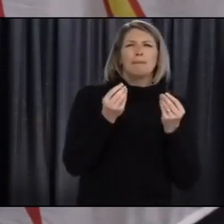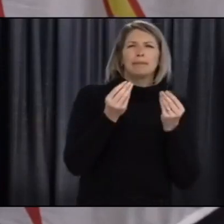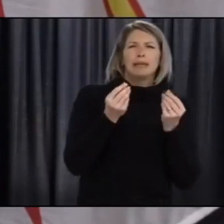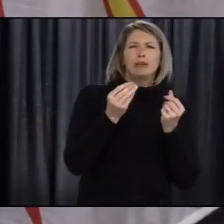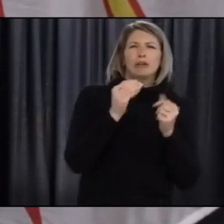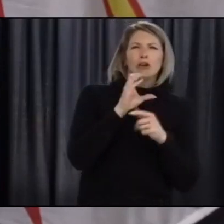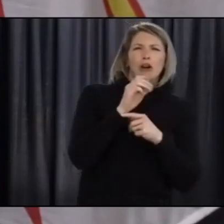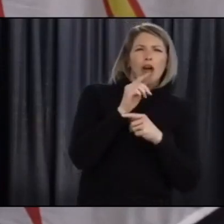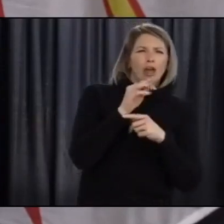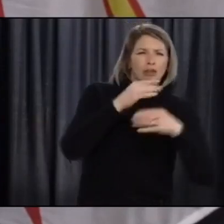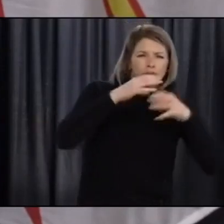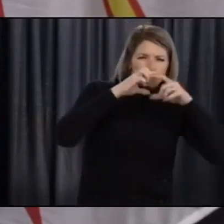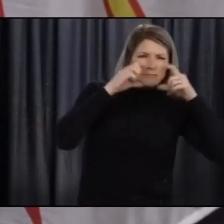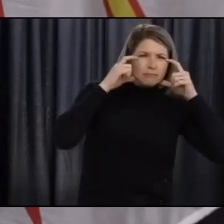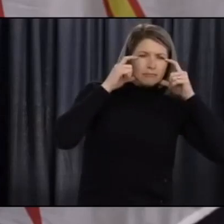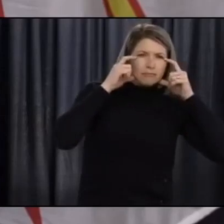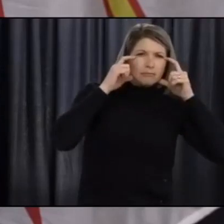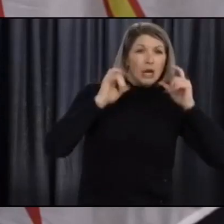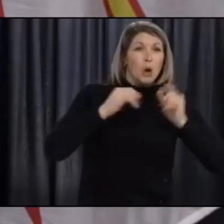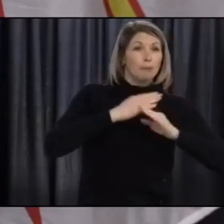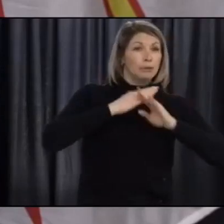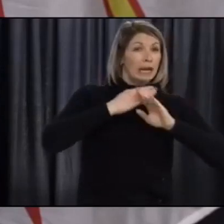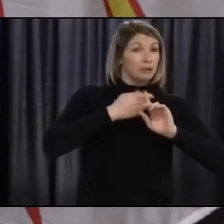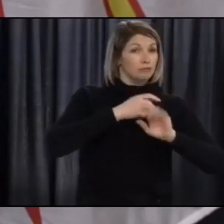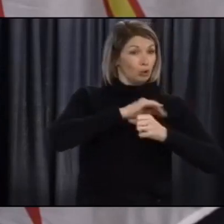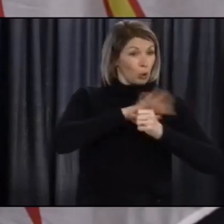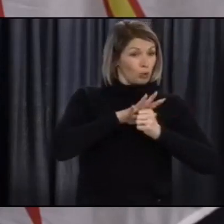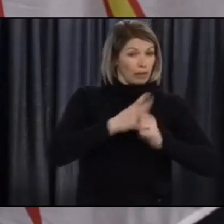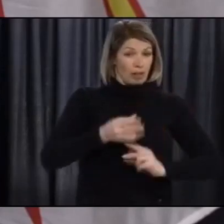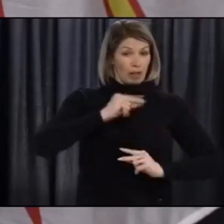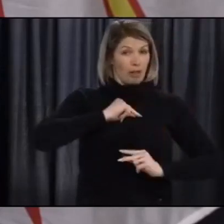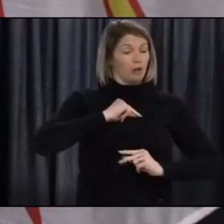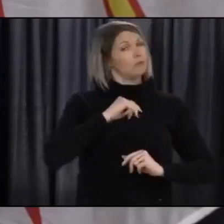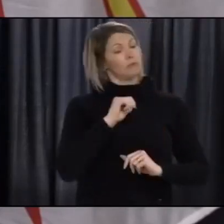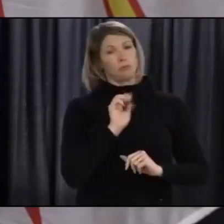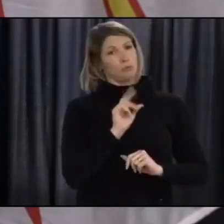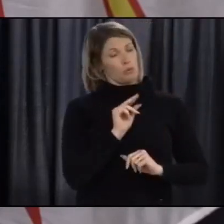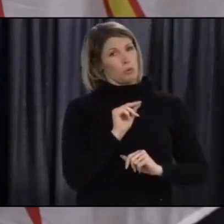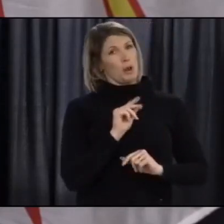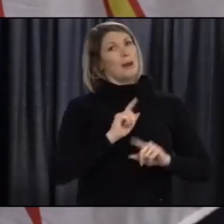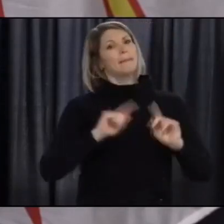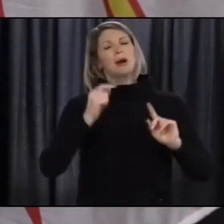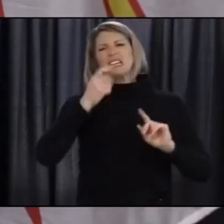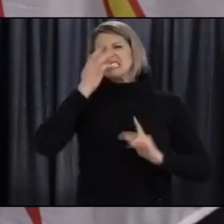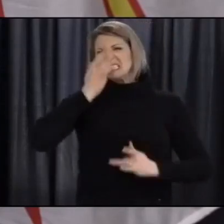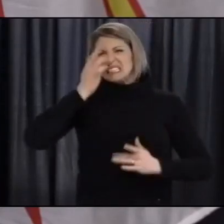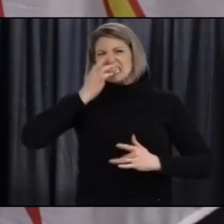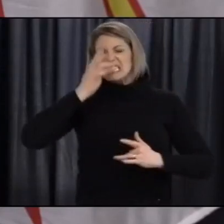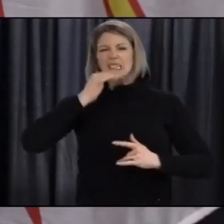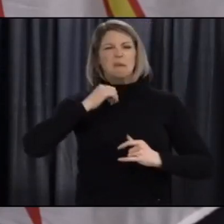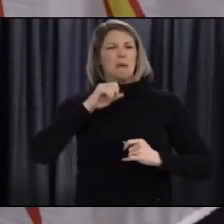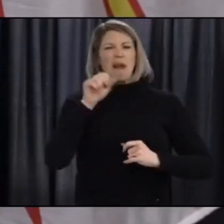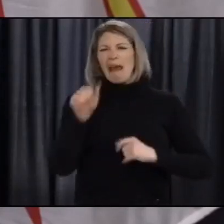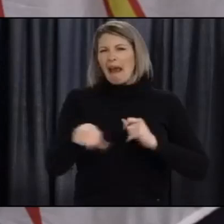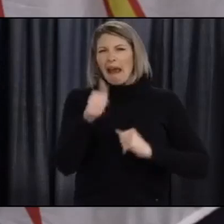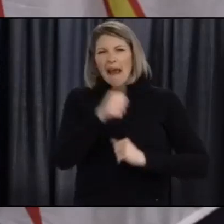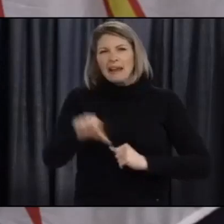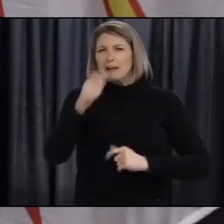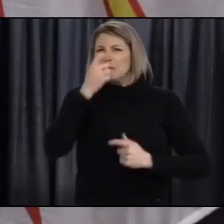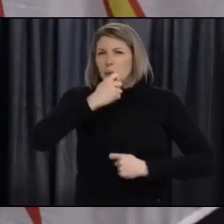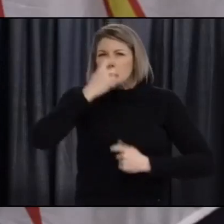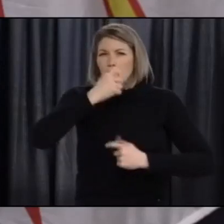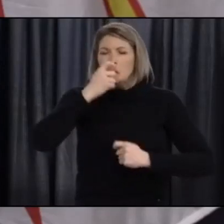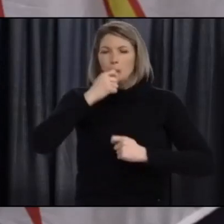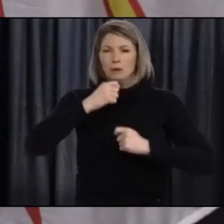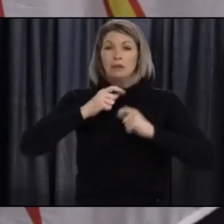it, it can be an additional measure to protect others around you by preventing your respiratory droplets from contaminating